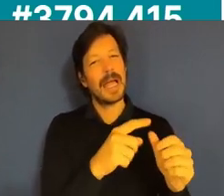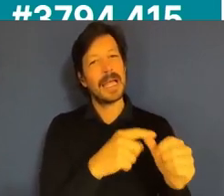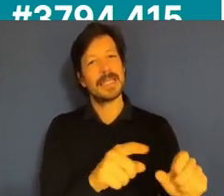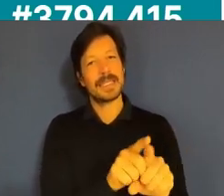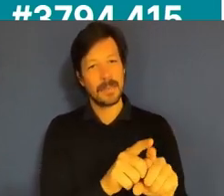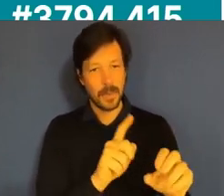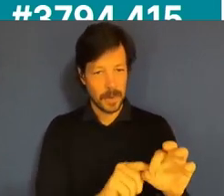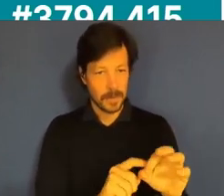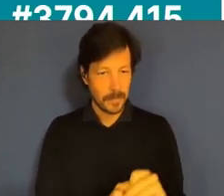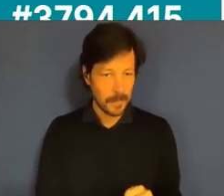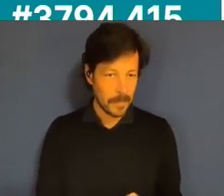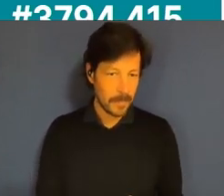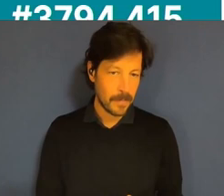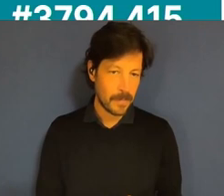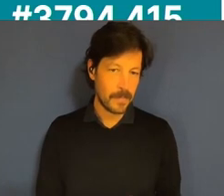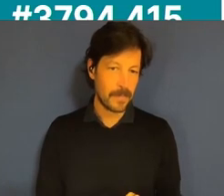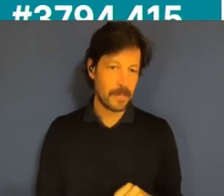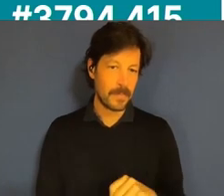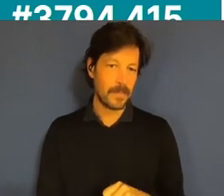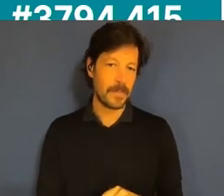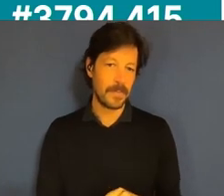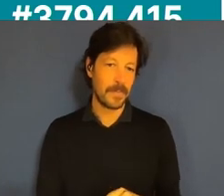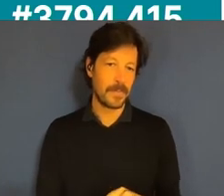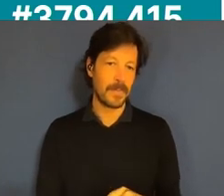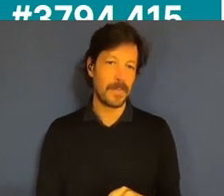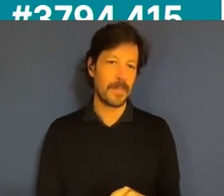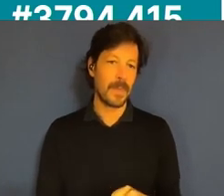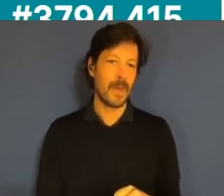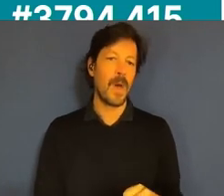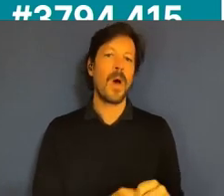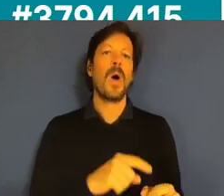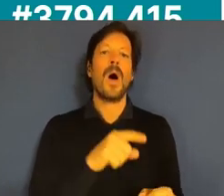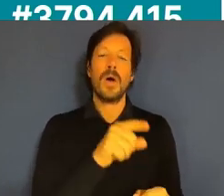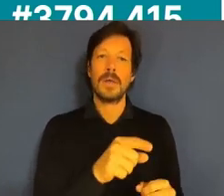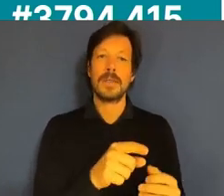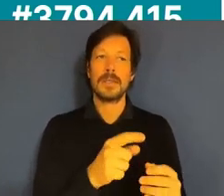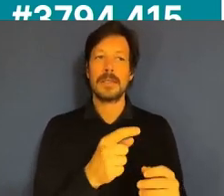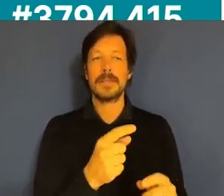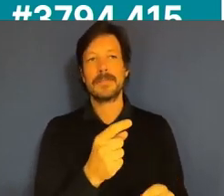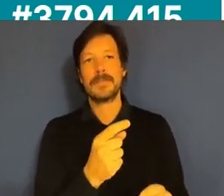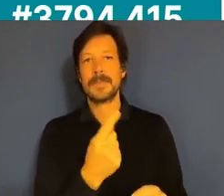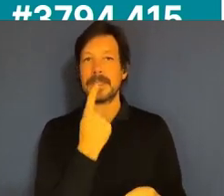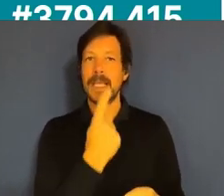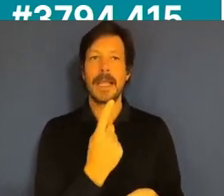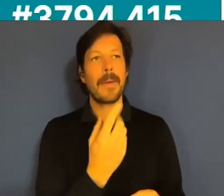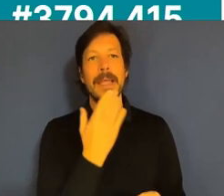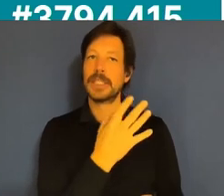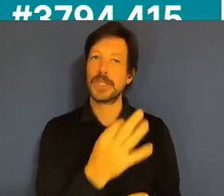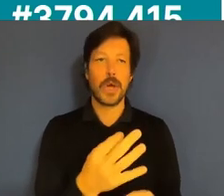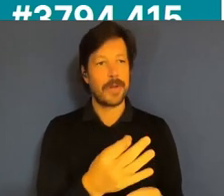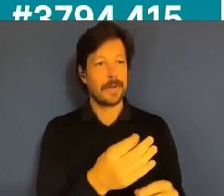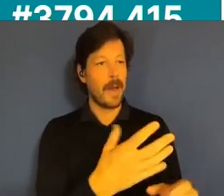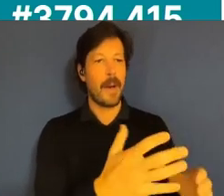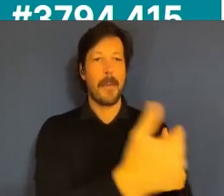Jodie, while, you know, both of our speakers, as Ray and Jodie have said, not to get too caught up with segmenting people, putting people in